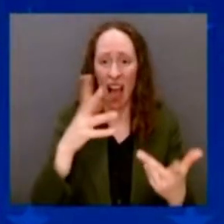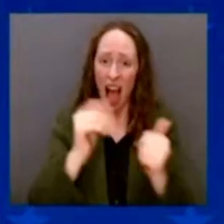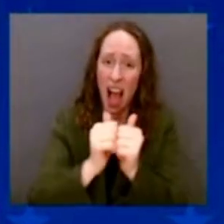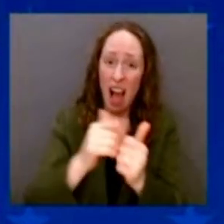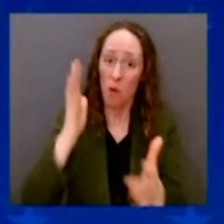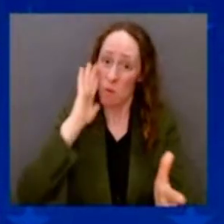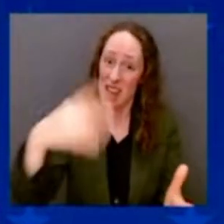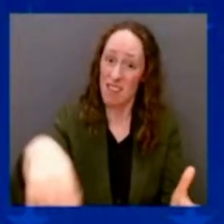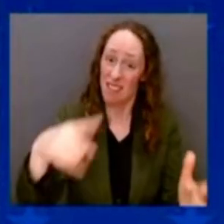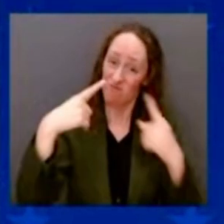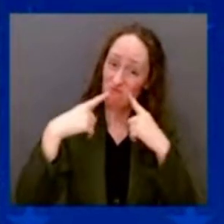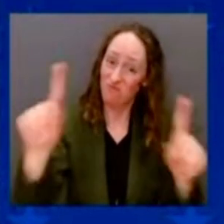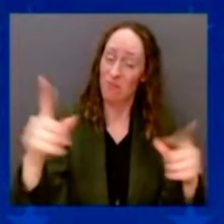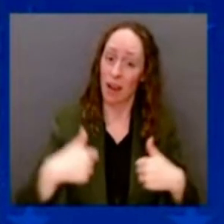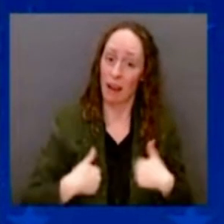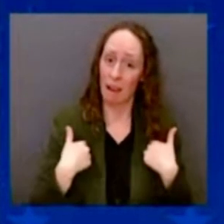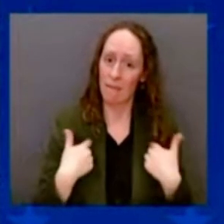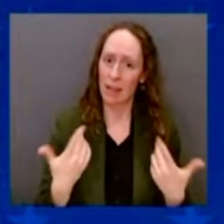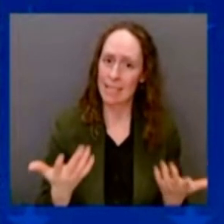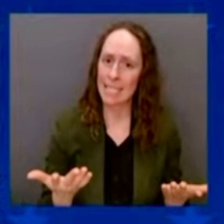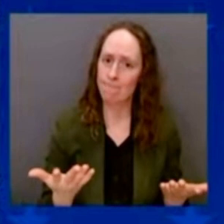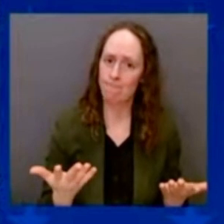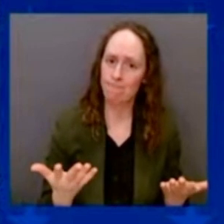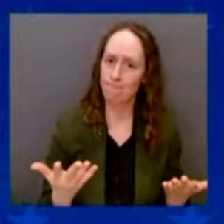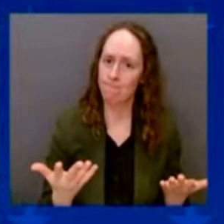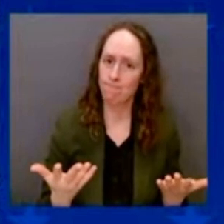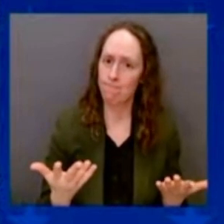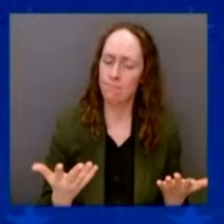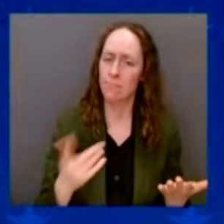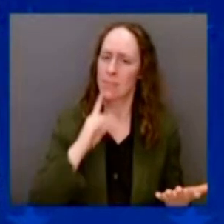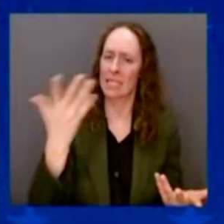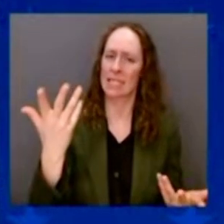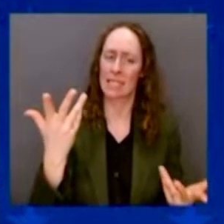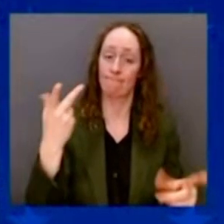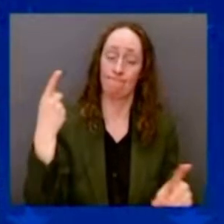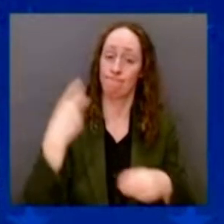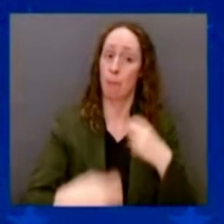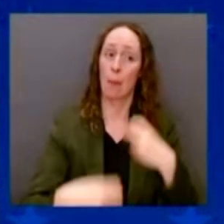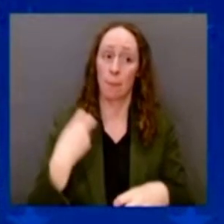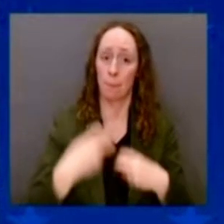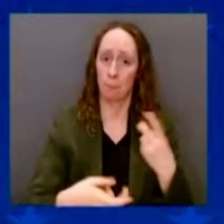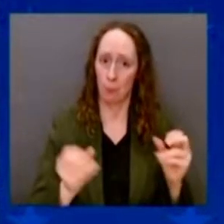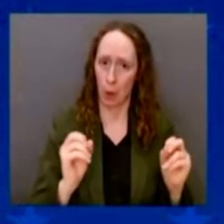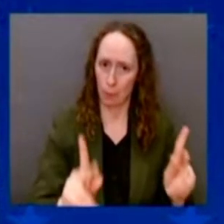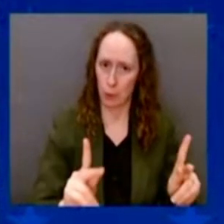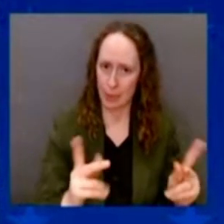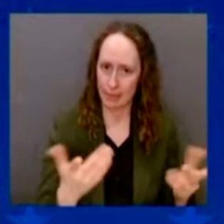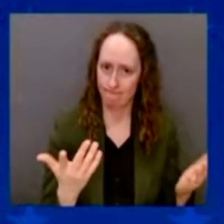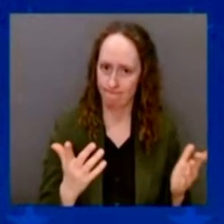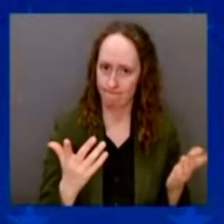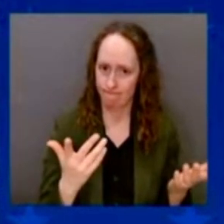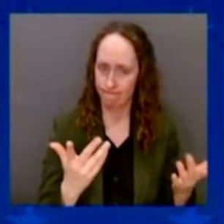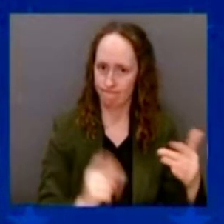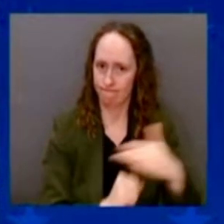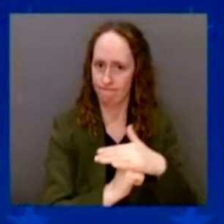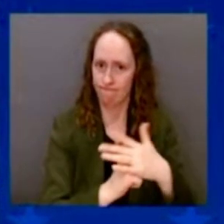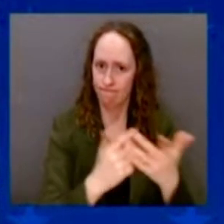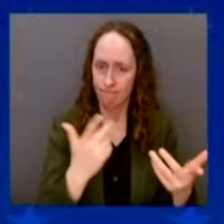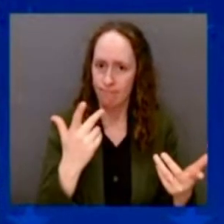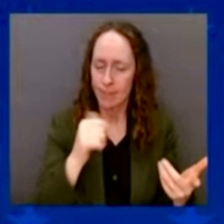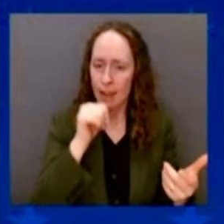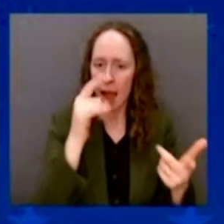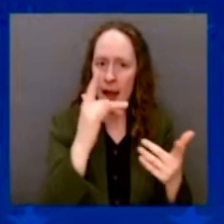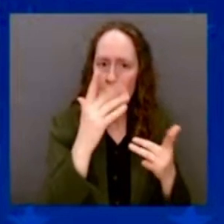getting a hell of a lot more complicated. So, I've increased my budget. We increase it now. As I said, we're making a — we're